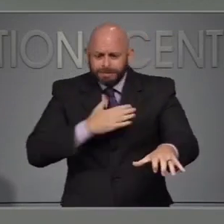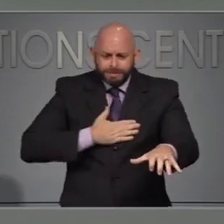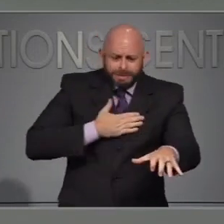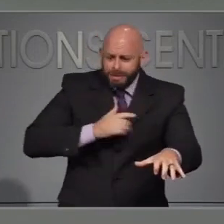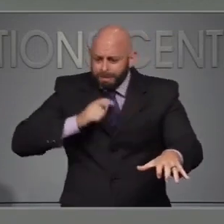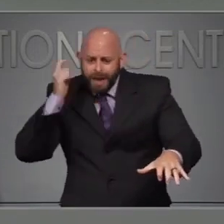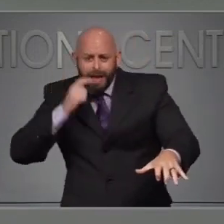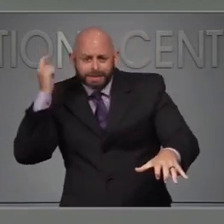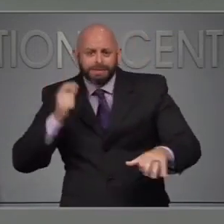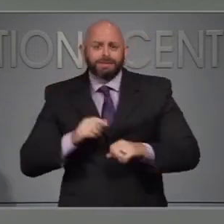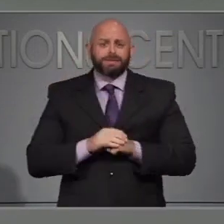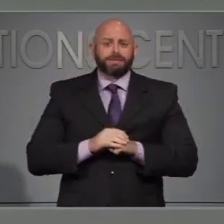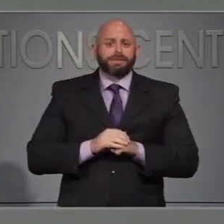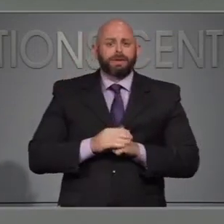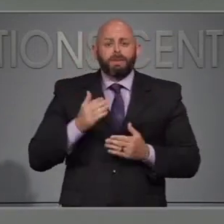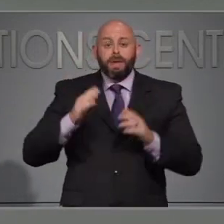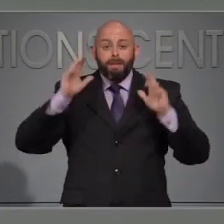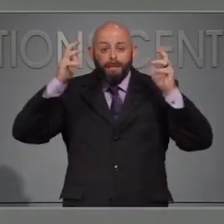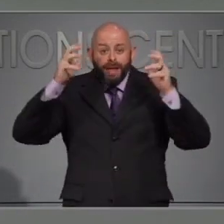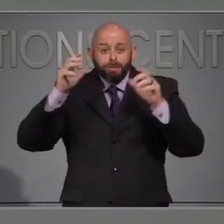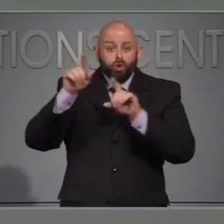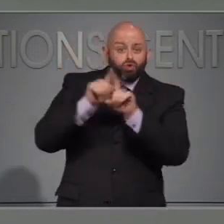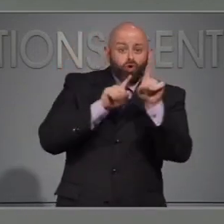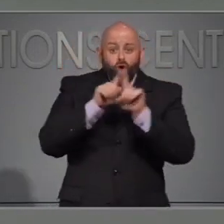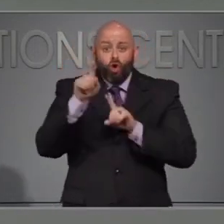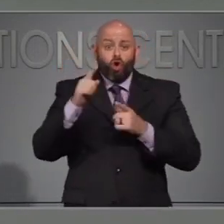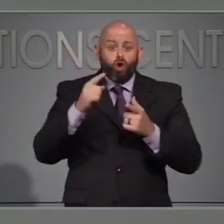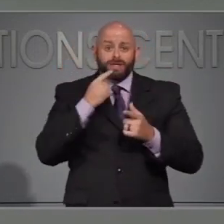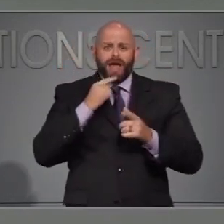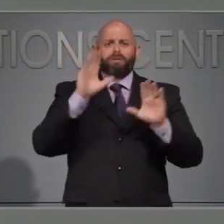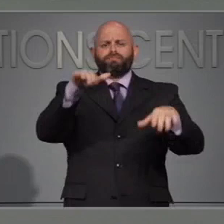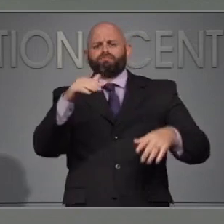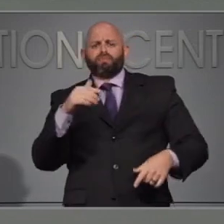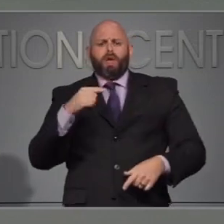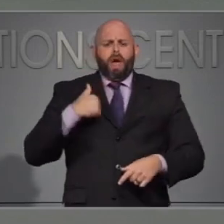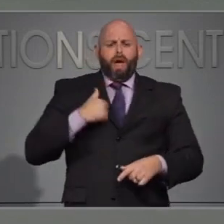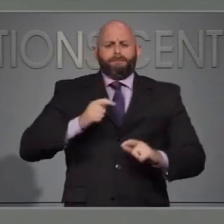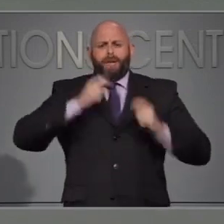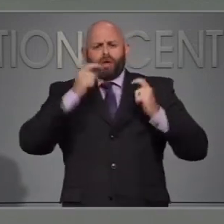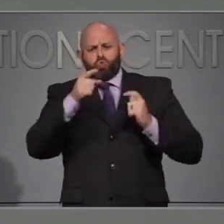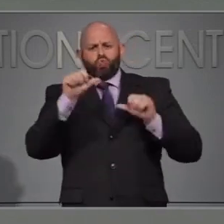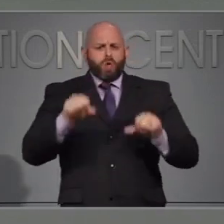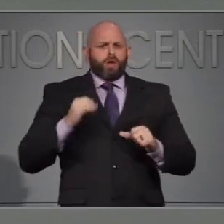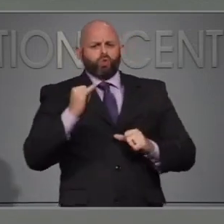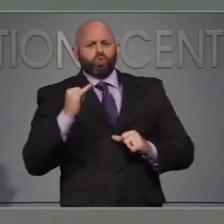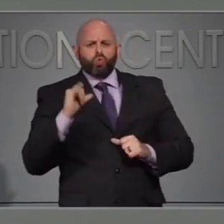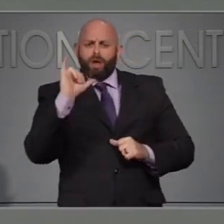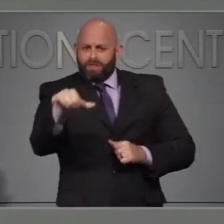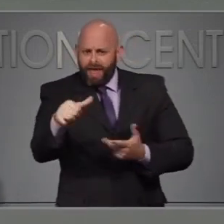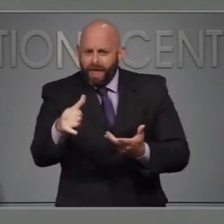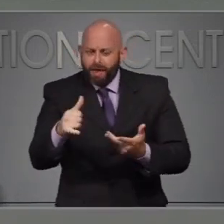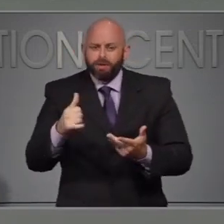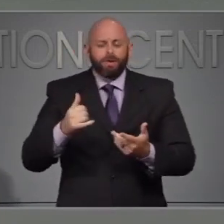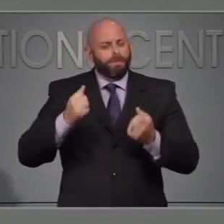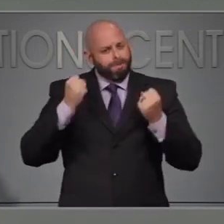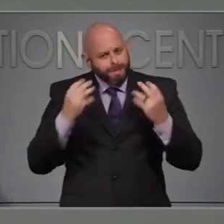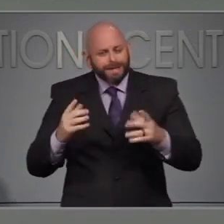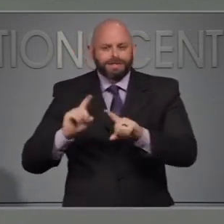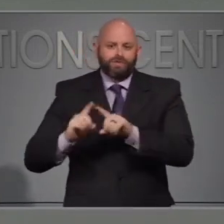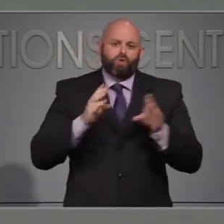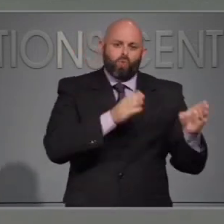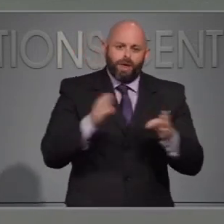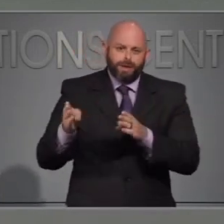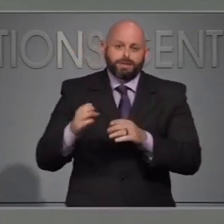forward and say, this is something that we can do to slow the spread of the virus. think everybody wants our economy to